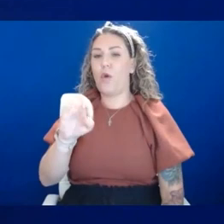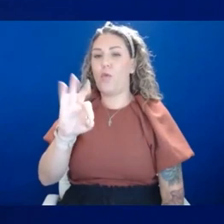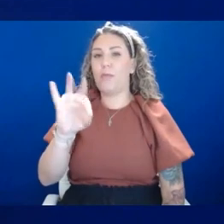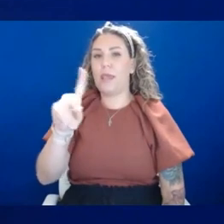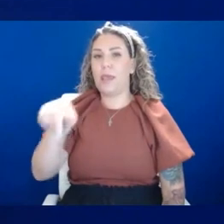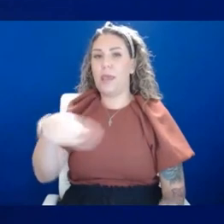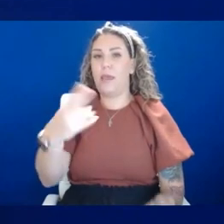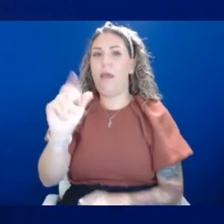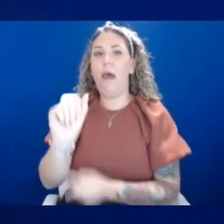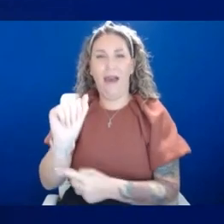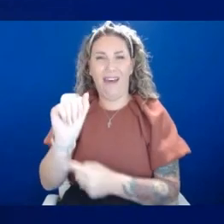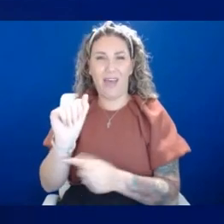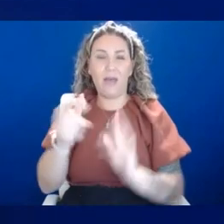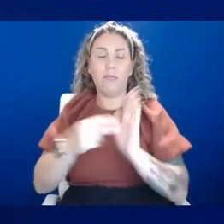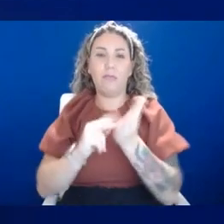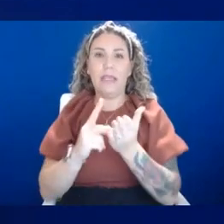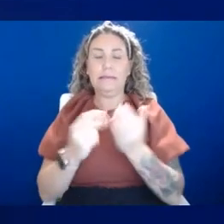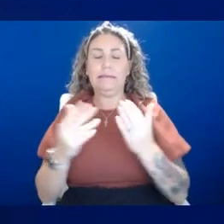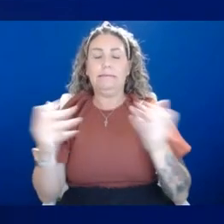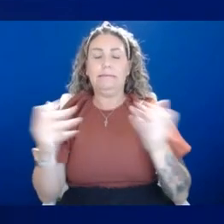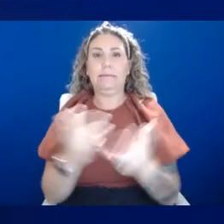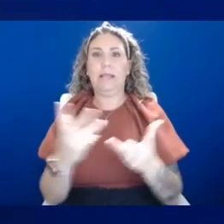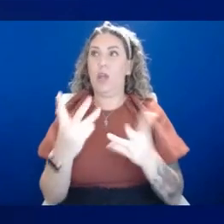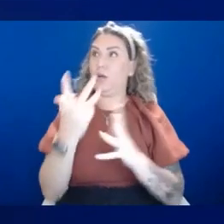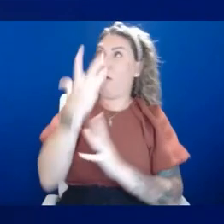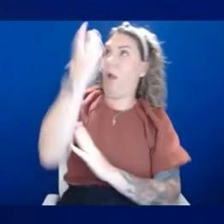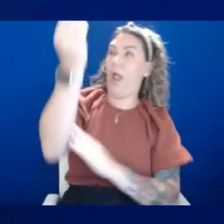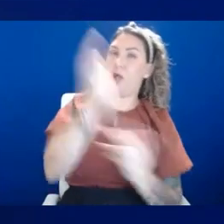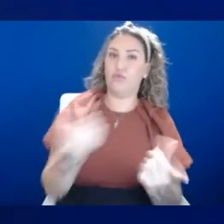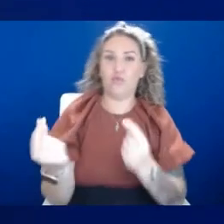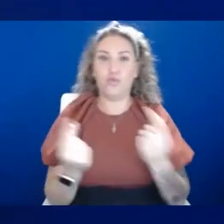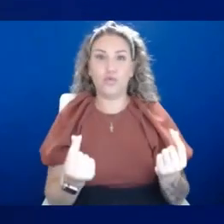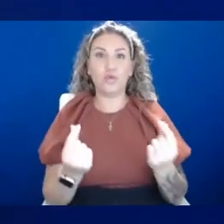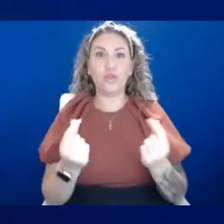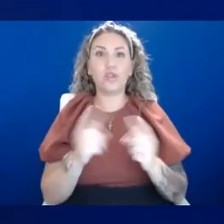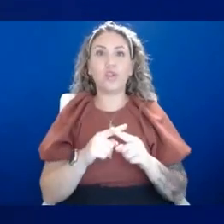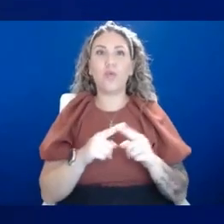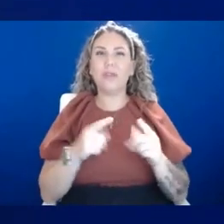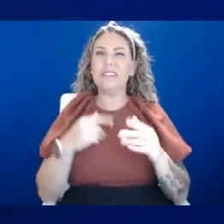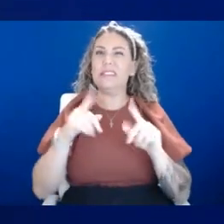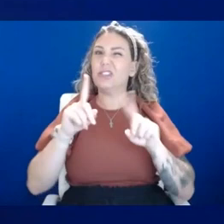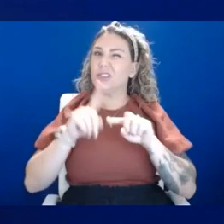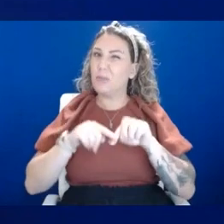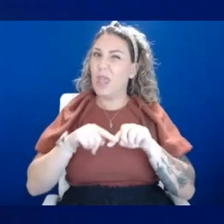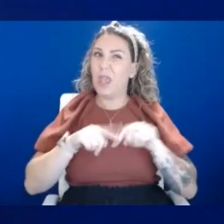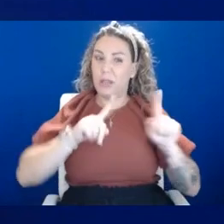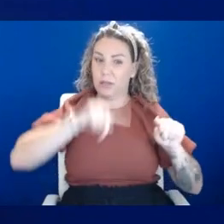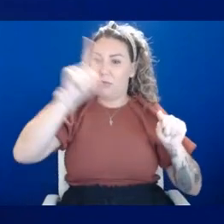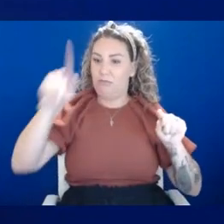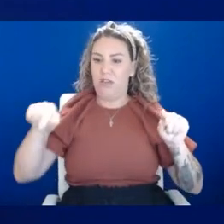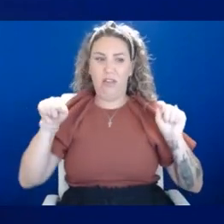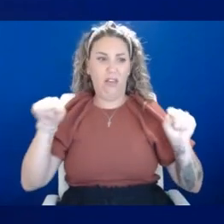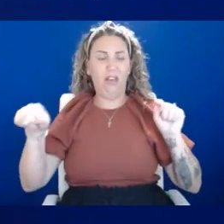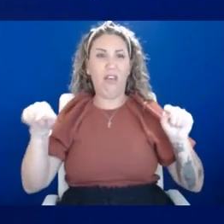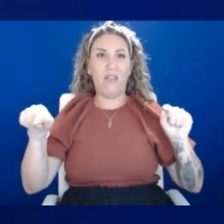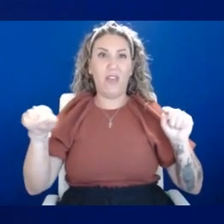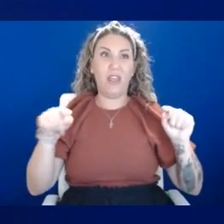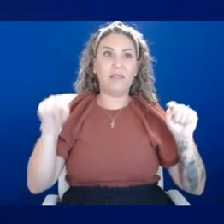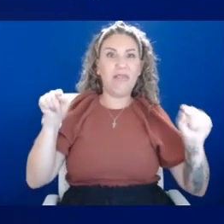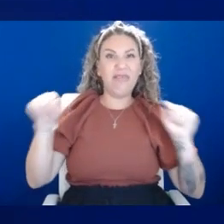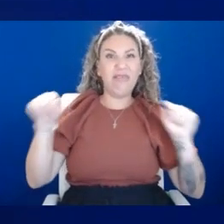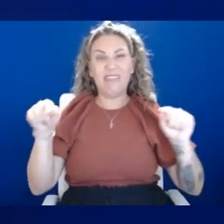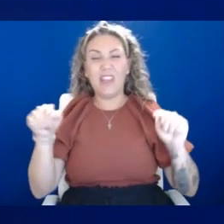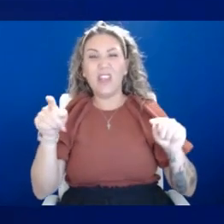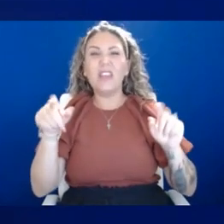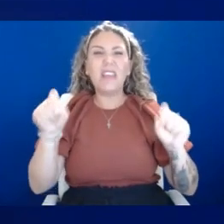healthy level of anxiety is something that's totally normal. But whenever it's on one extreme or the other, we can kind of pathologize it. And approximately, I think, 20